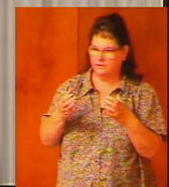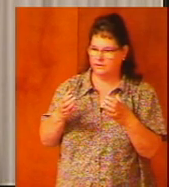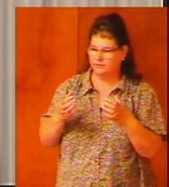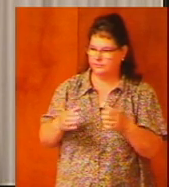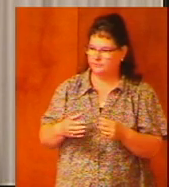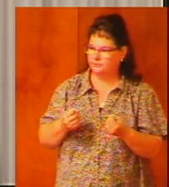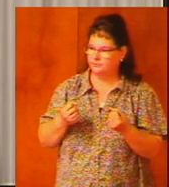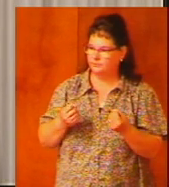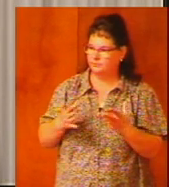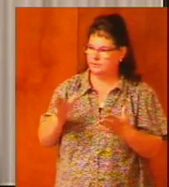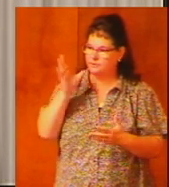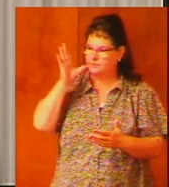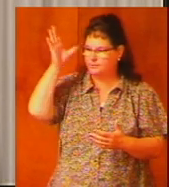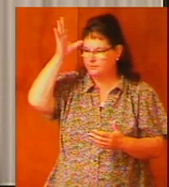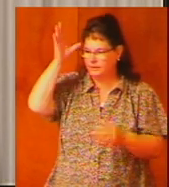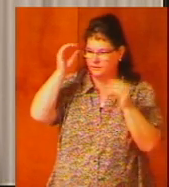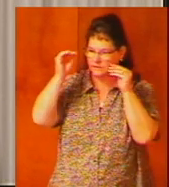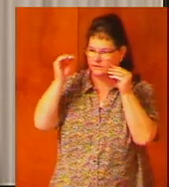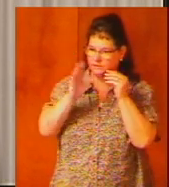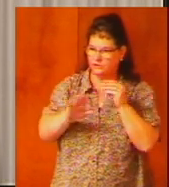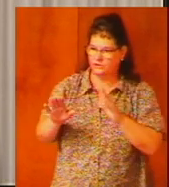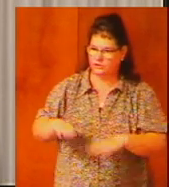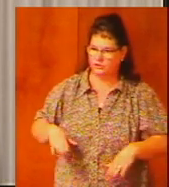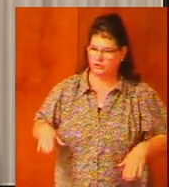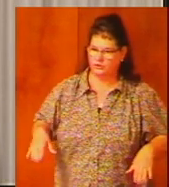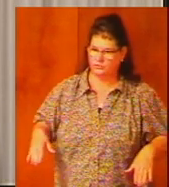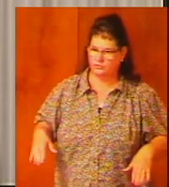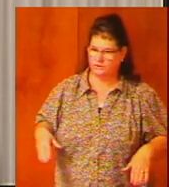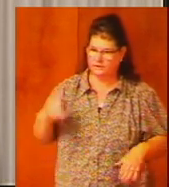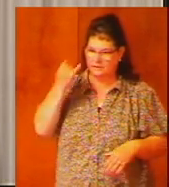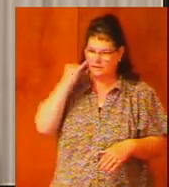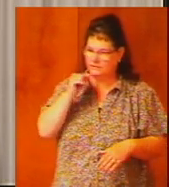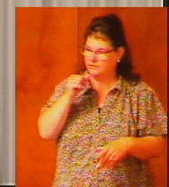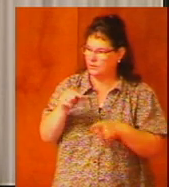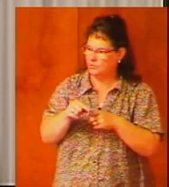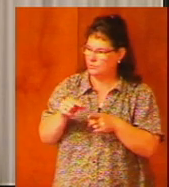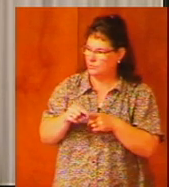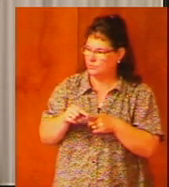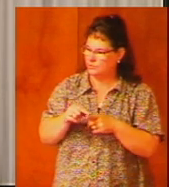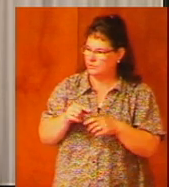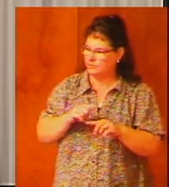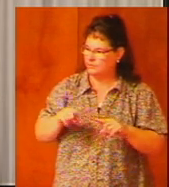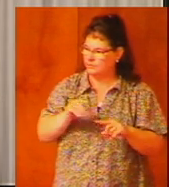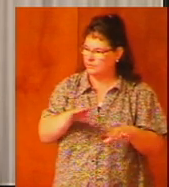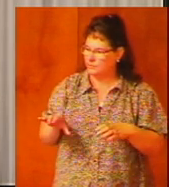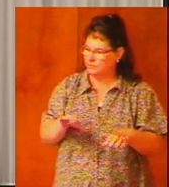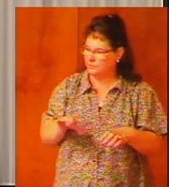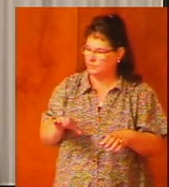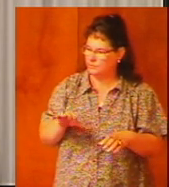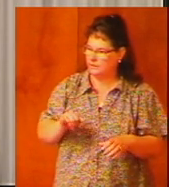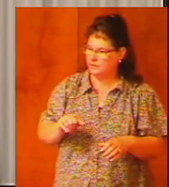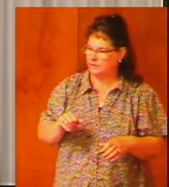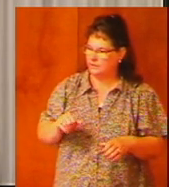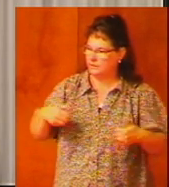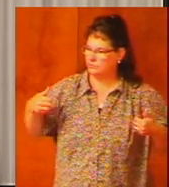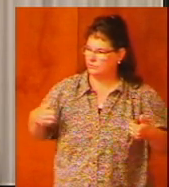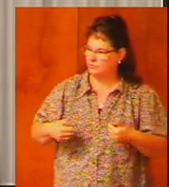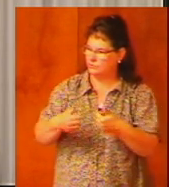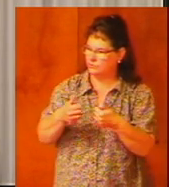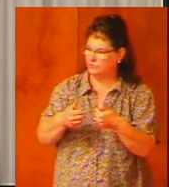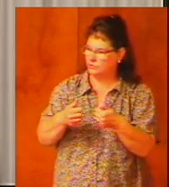many parents teach their children if not in words in their actions that athletics